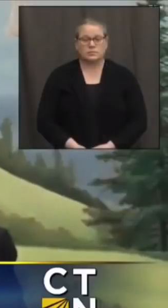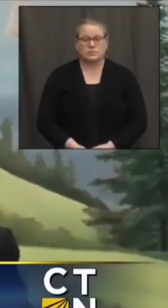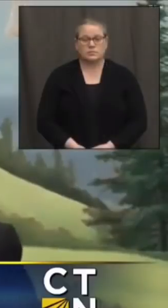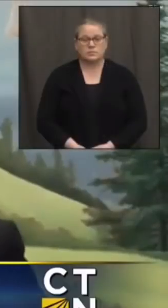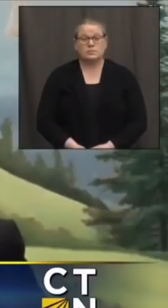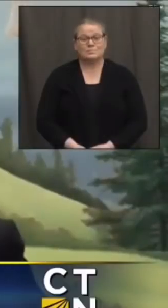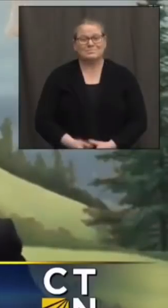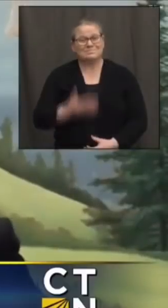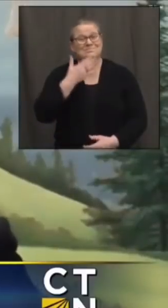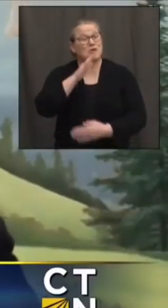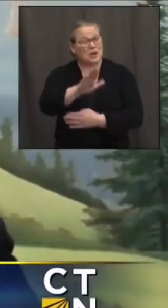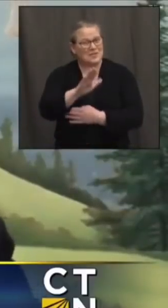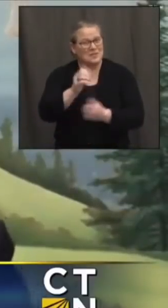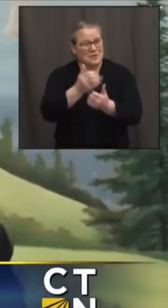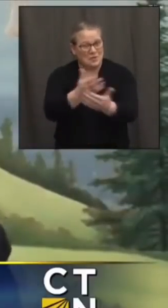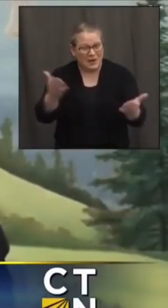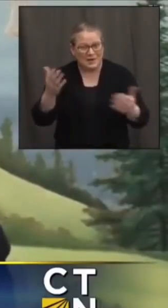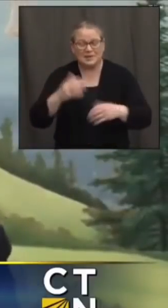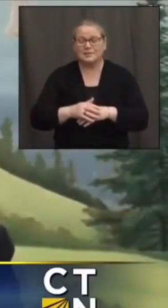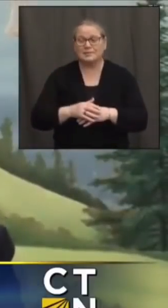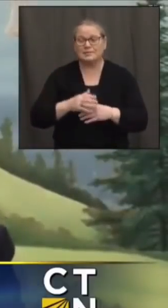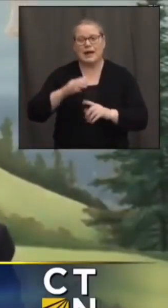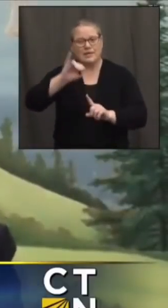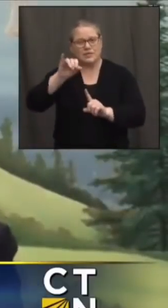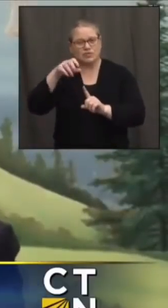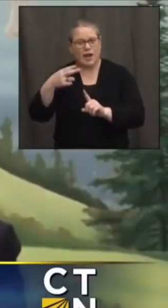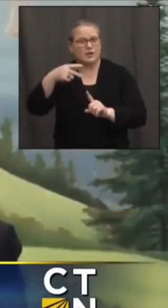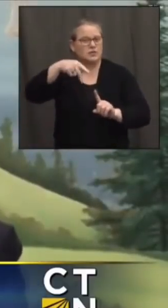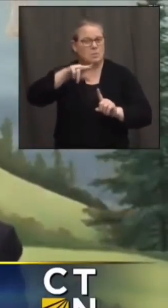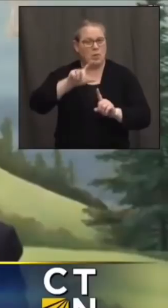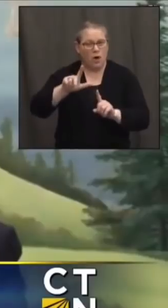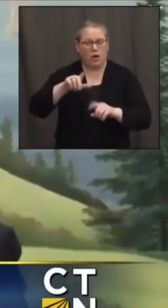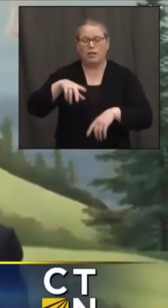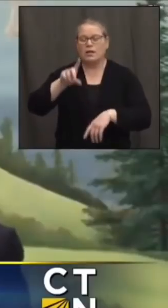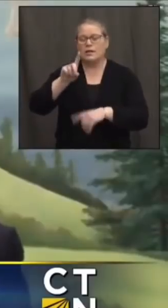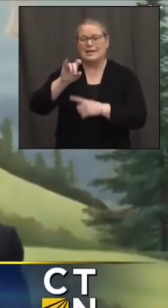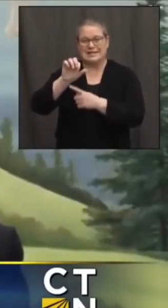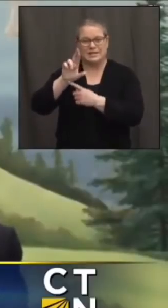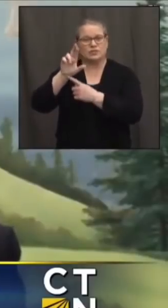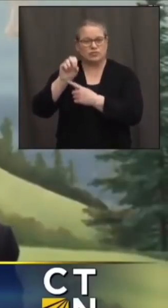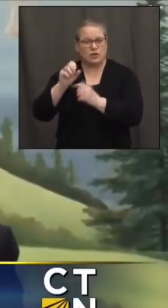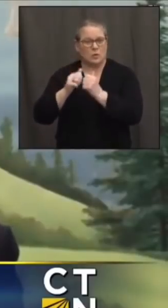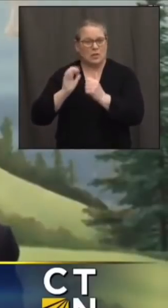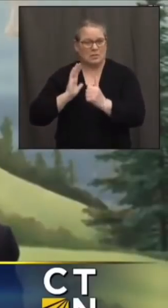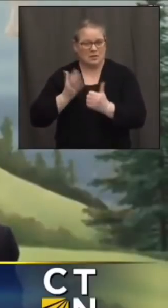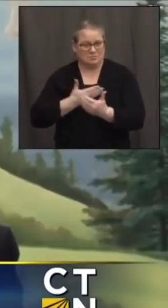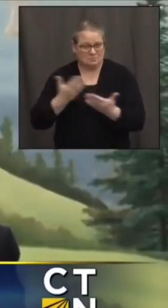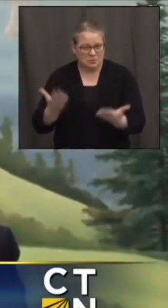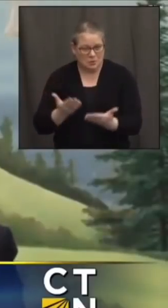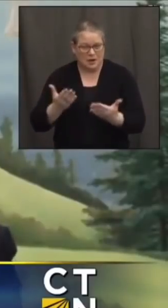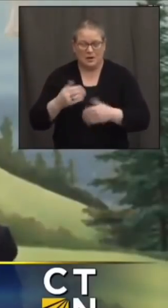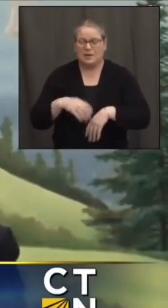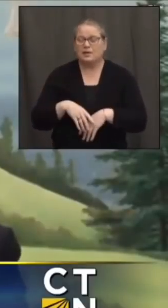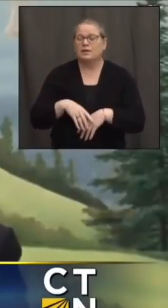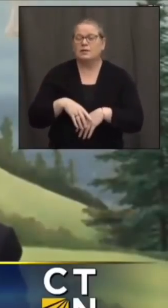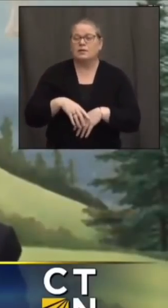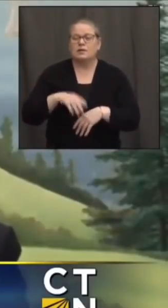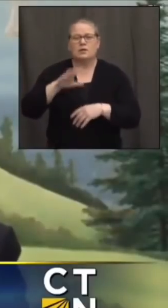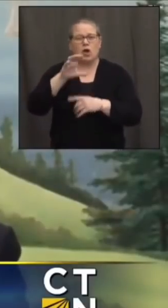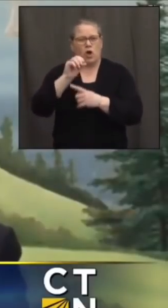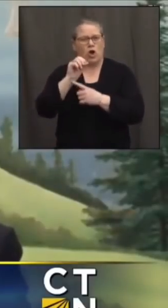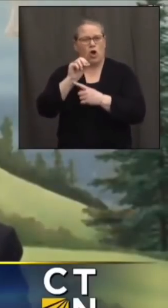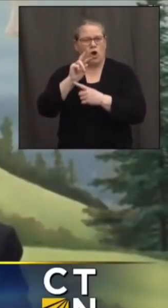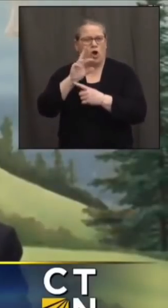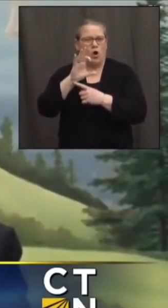All right good afternoon everybody here with Josh and Paul and Deirdre uh tell you a little bit about where we are in COVID first of all thank you for your